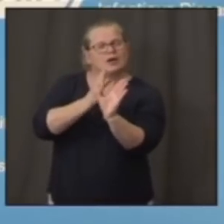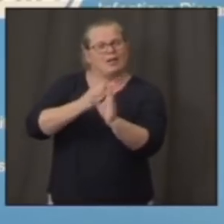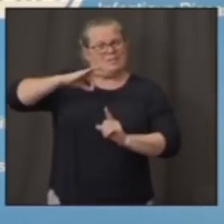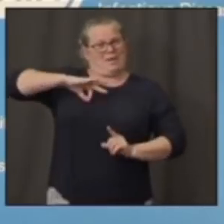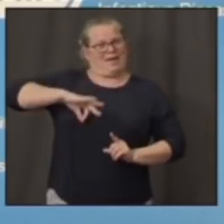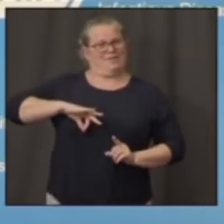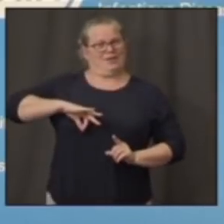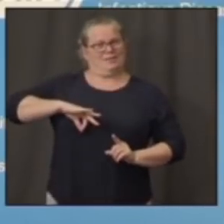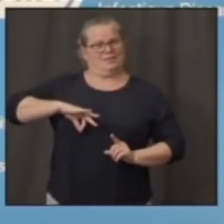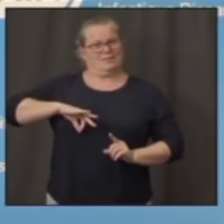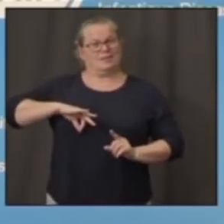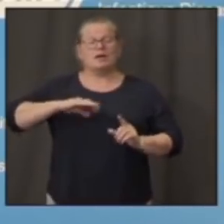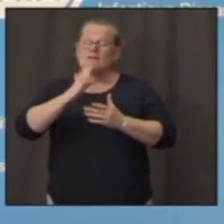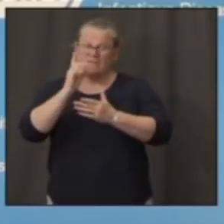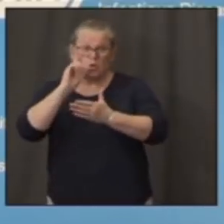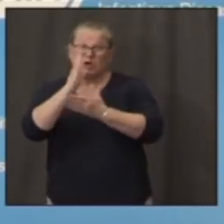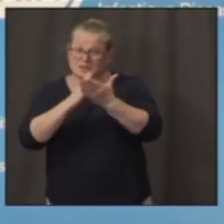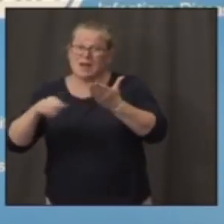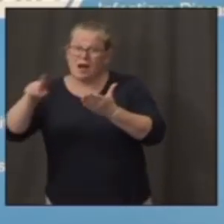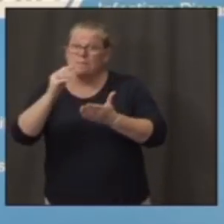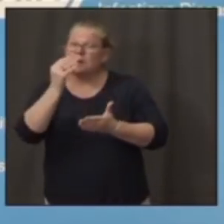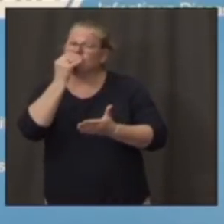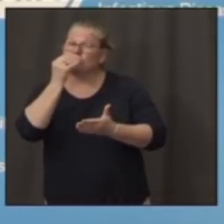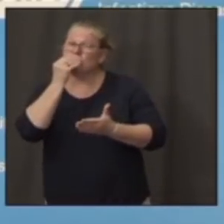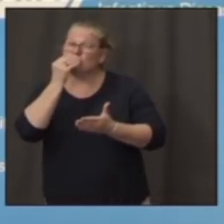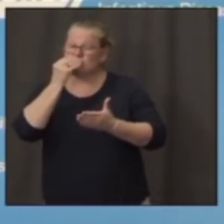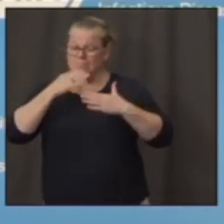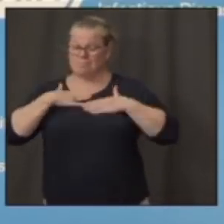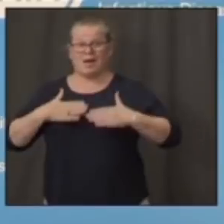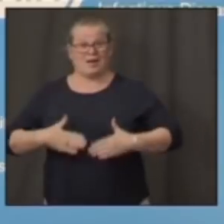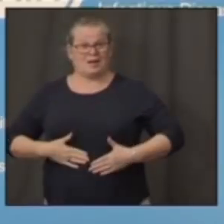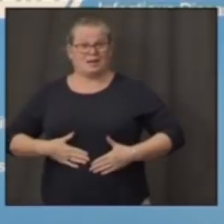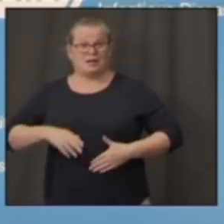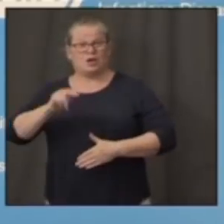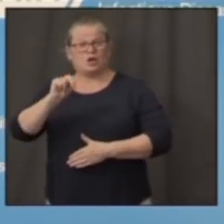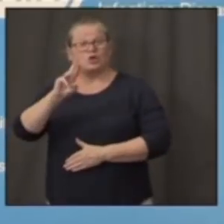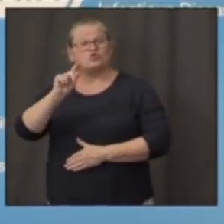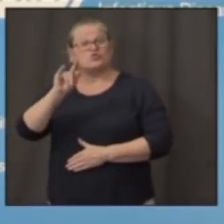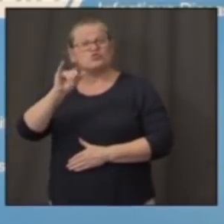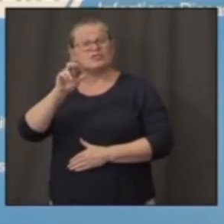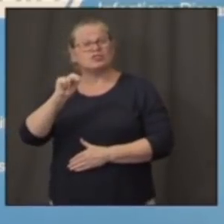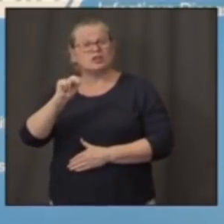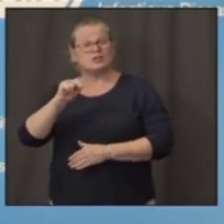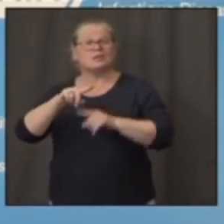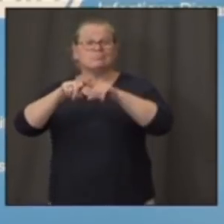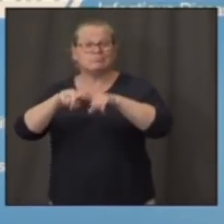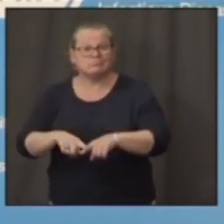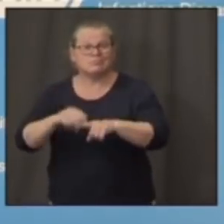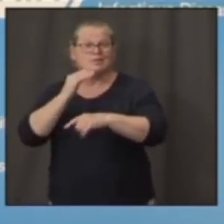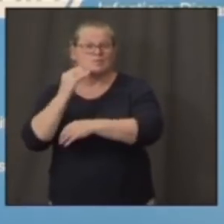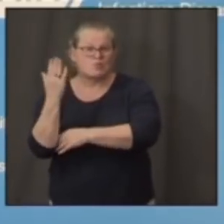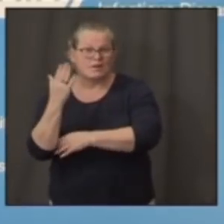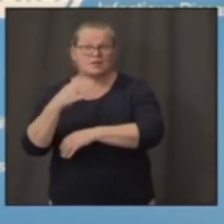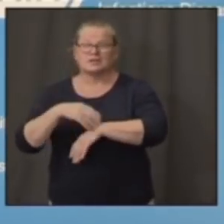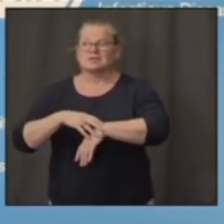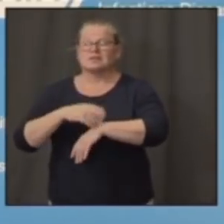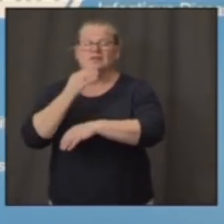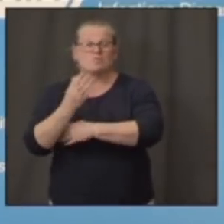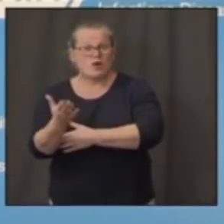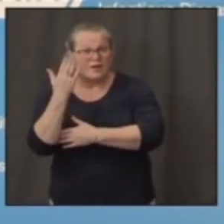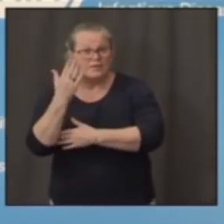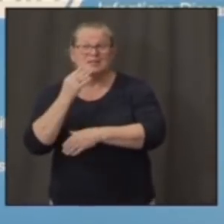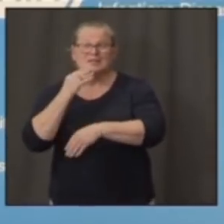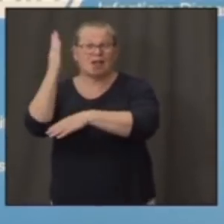even for the nutrition of children who rely on the breakfast and the lunches in school for proper